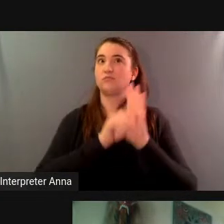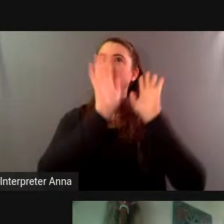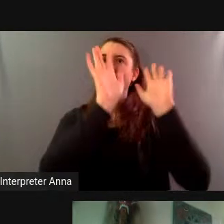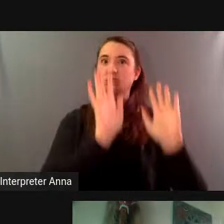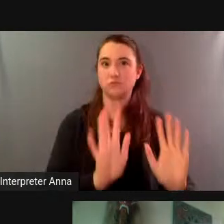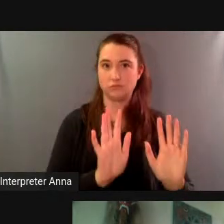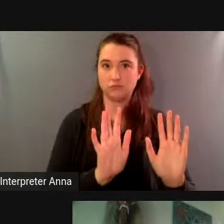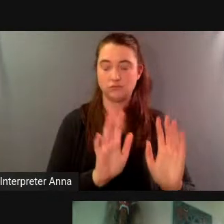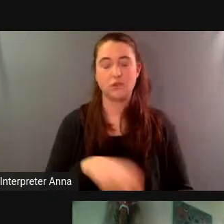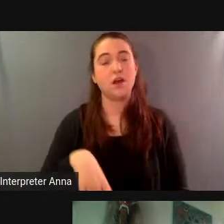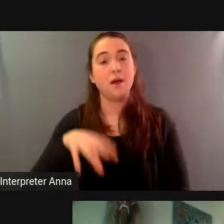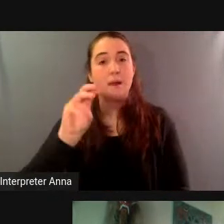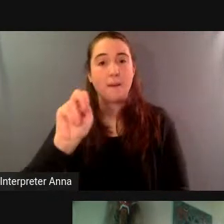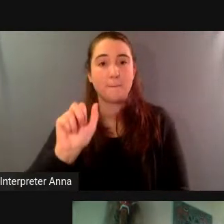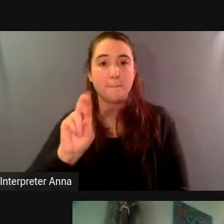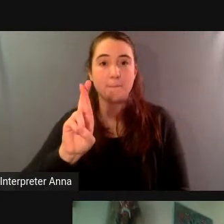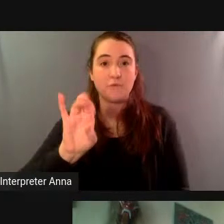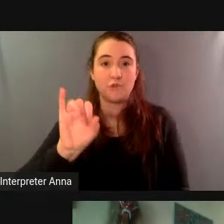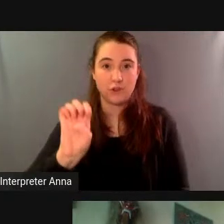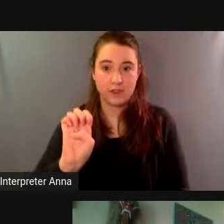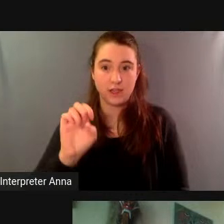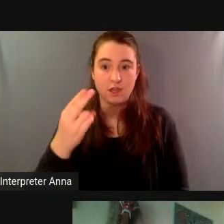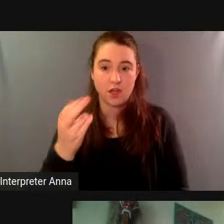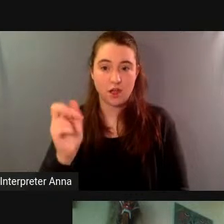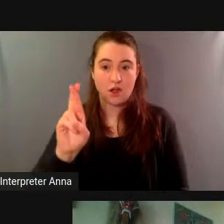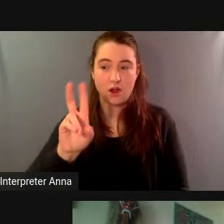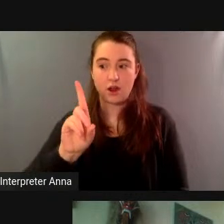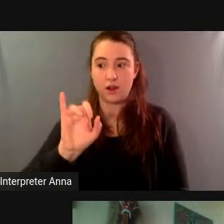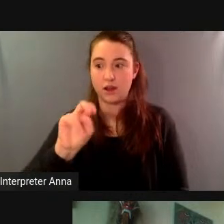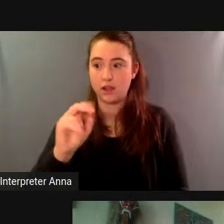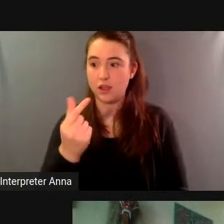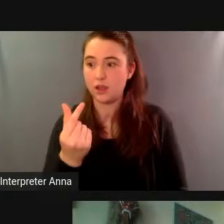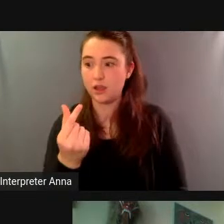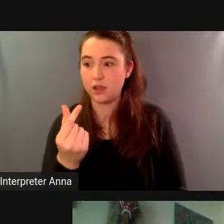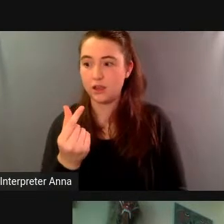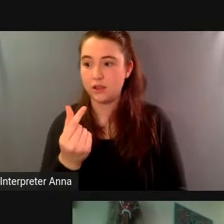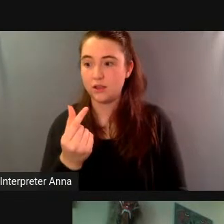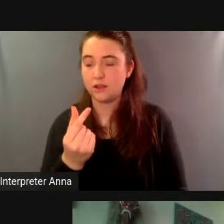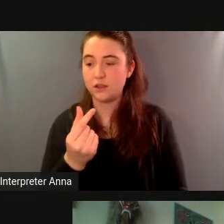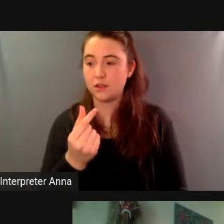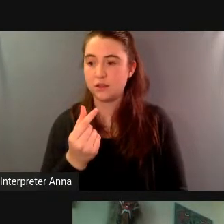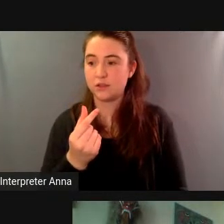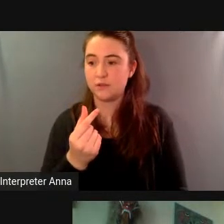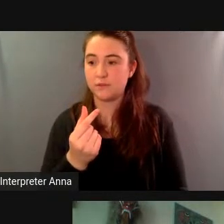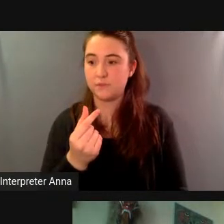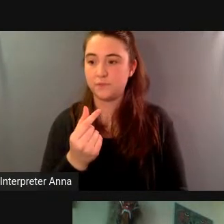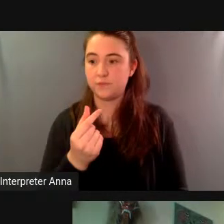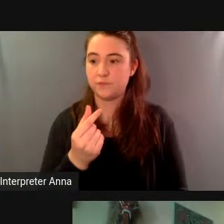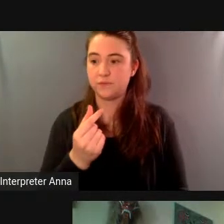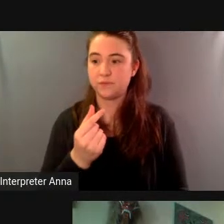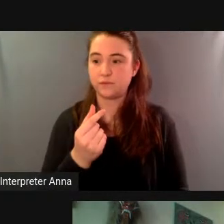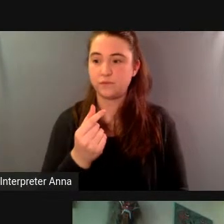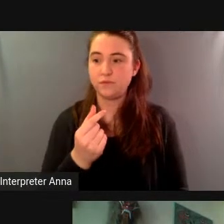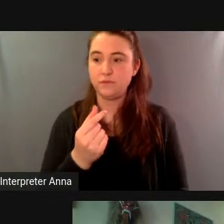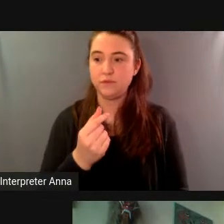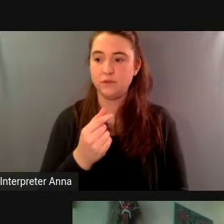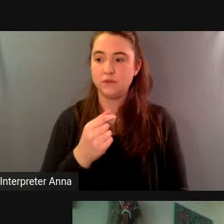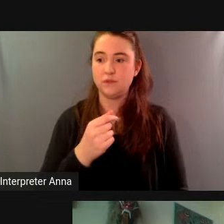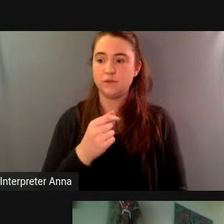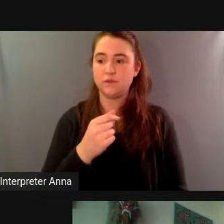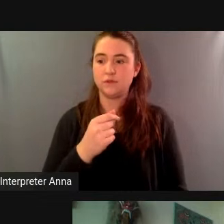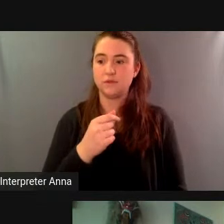people who was part of the synergist group and and the group who who conceived of biosphere 2 she was a very talented